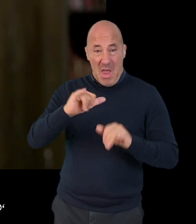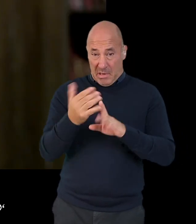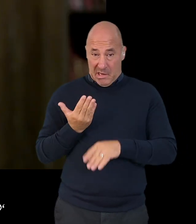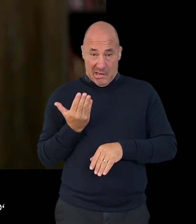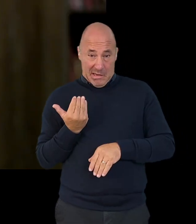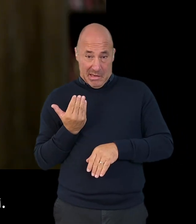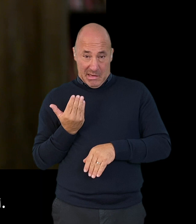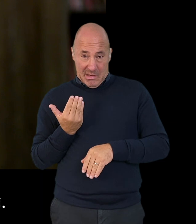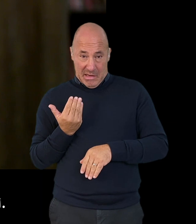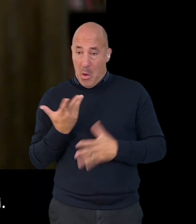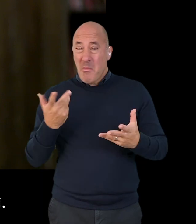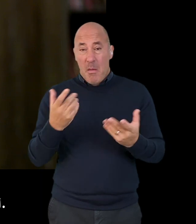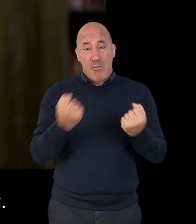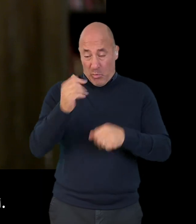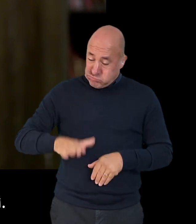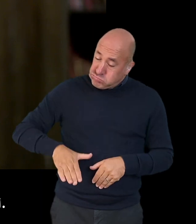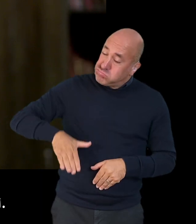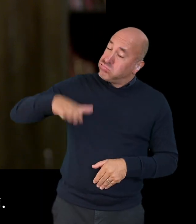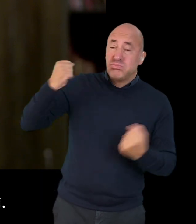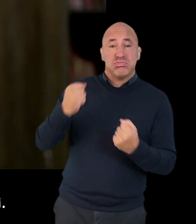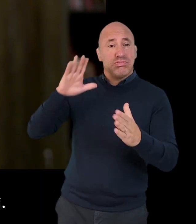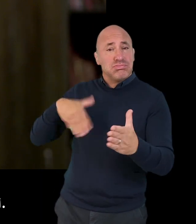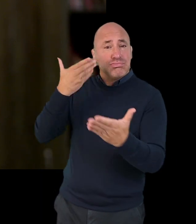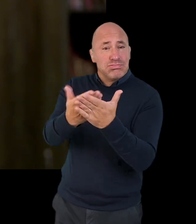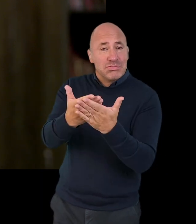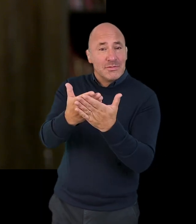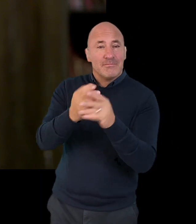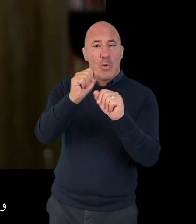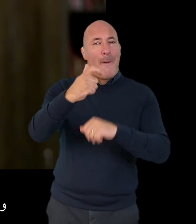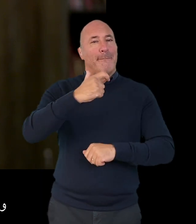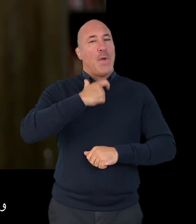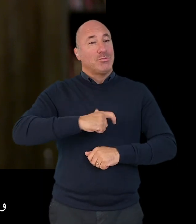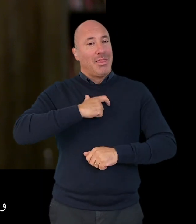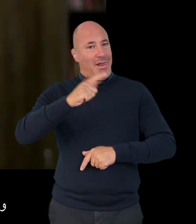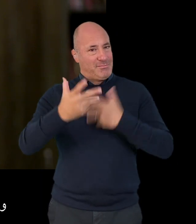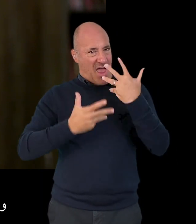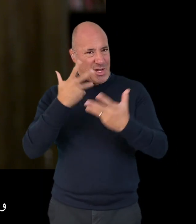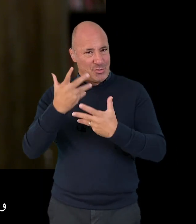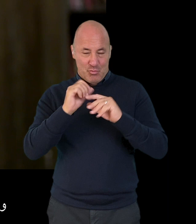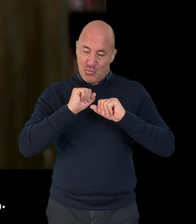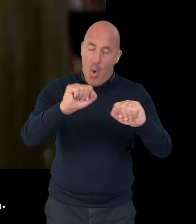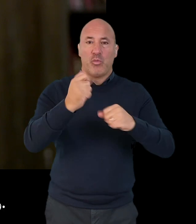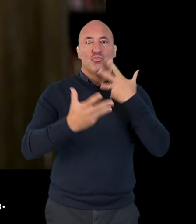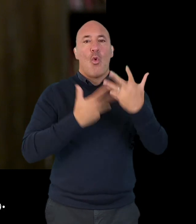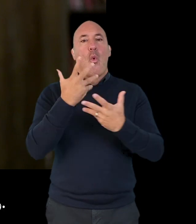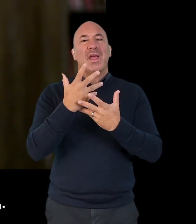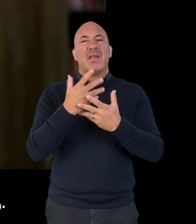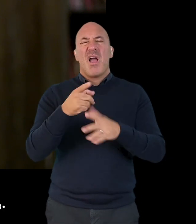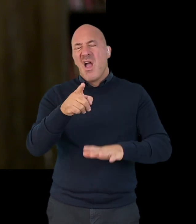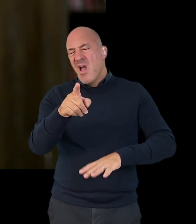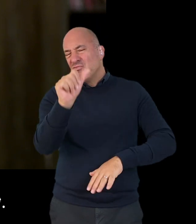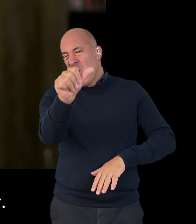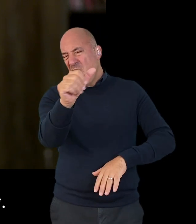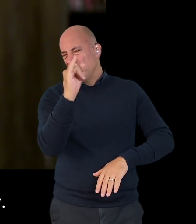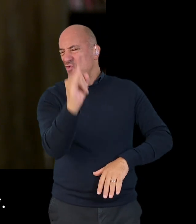a very recent thing, maybe that's how you always felt and that's your own personal explanation and your own personal story.